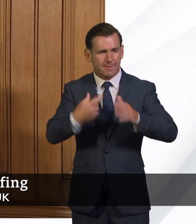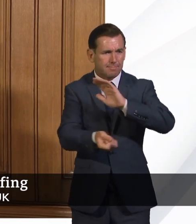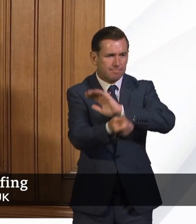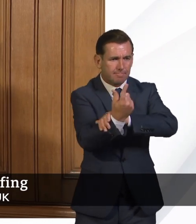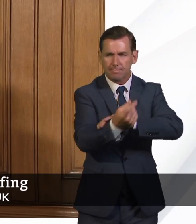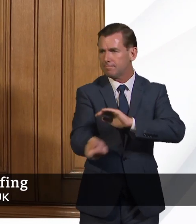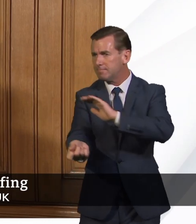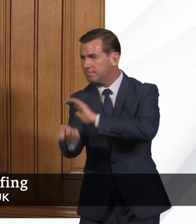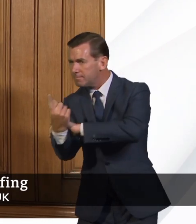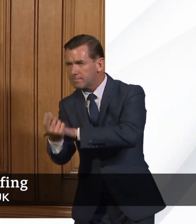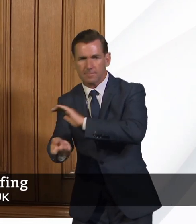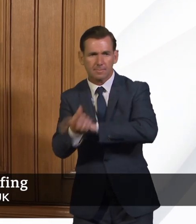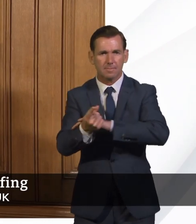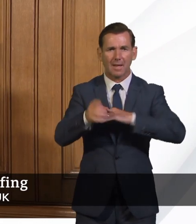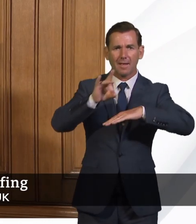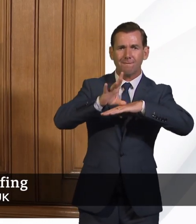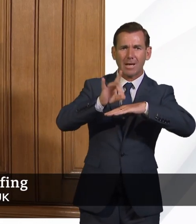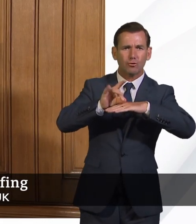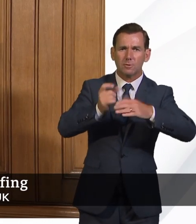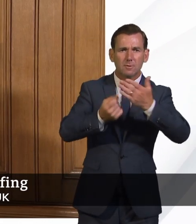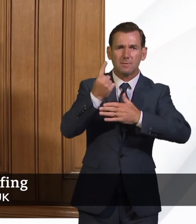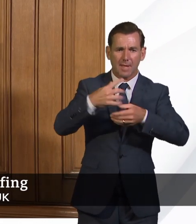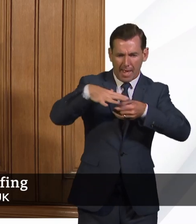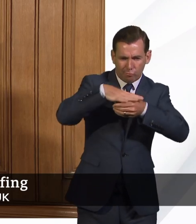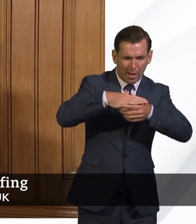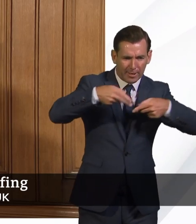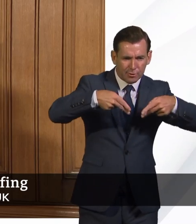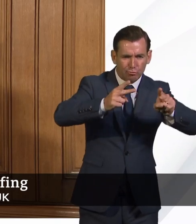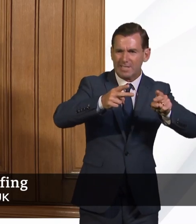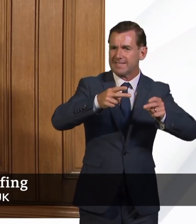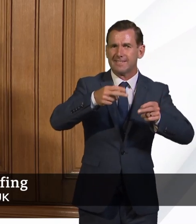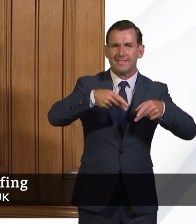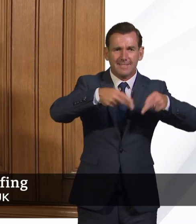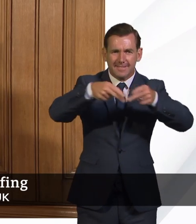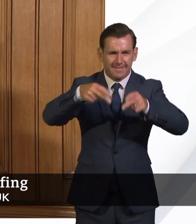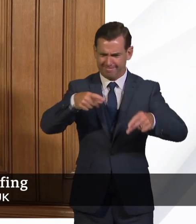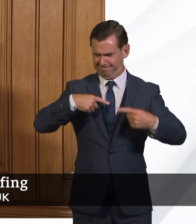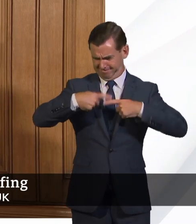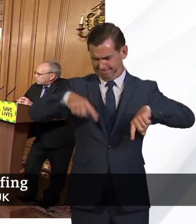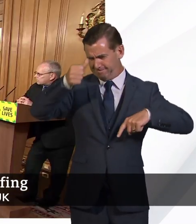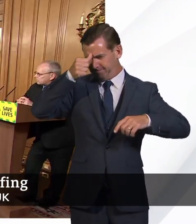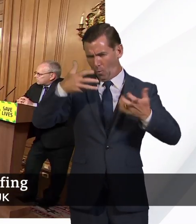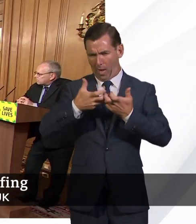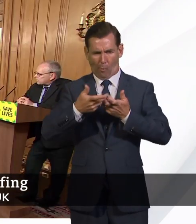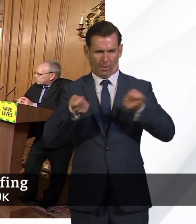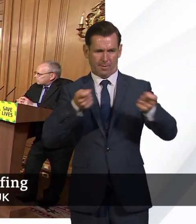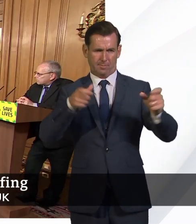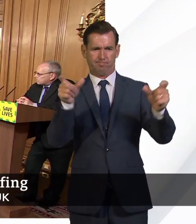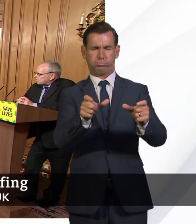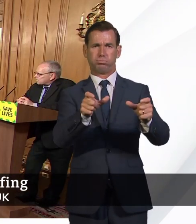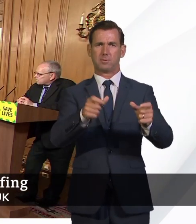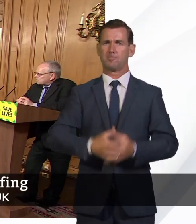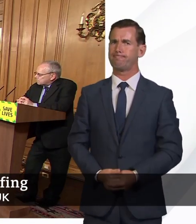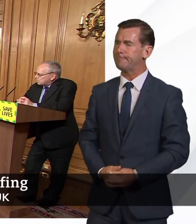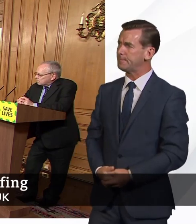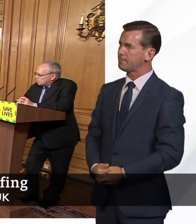circumstances, from time to time, we do see outbreaks of infectious diseases, and we know how to manage them. Tom, thank you very much.